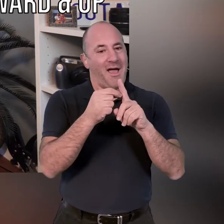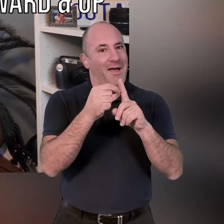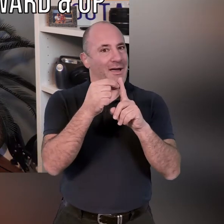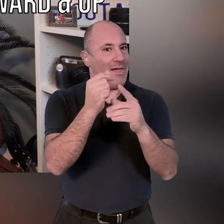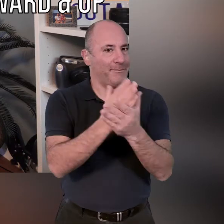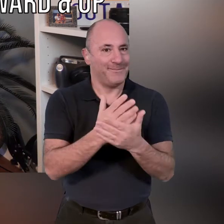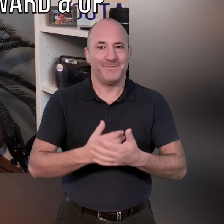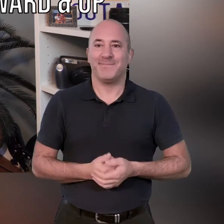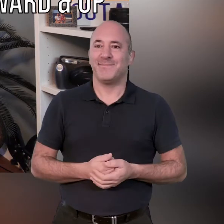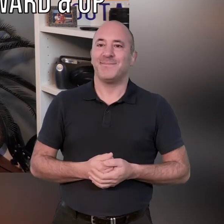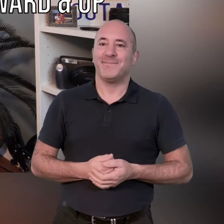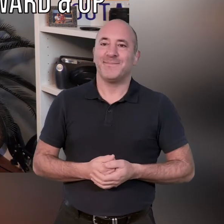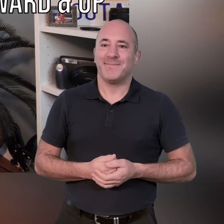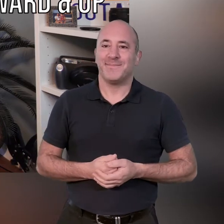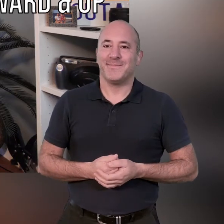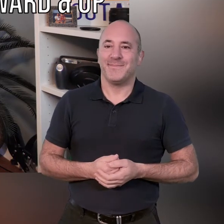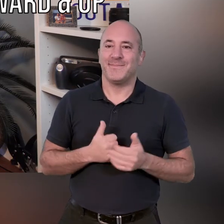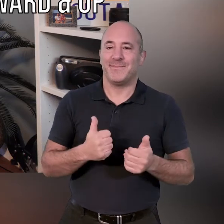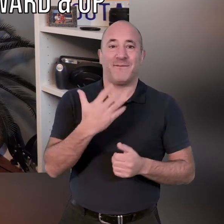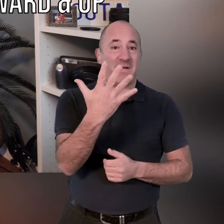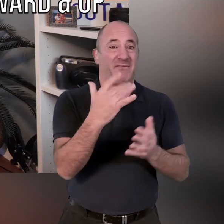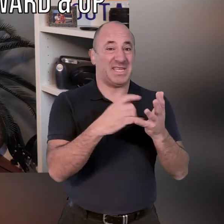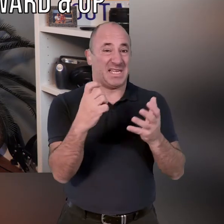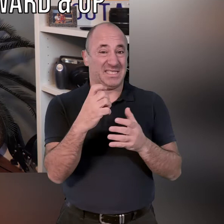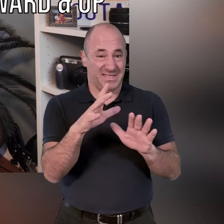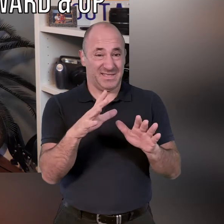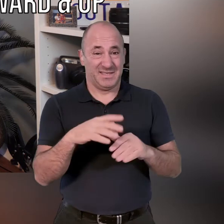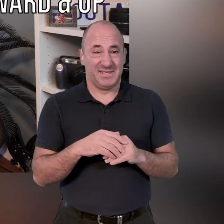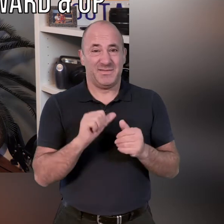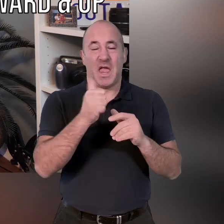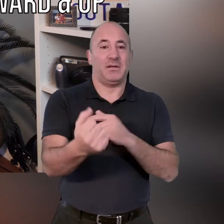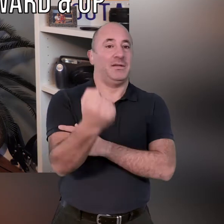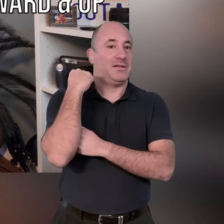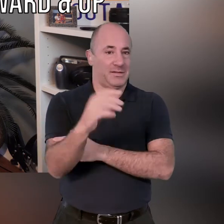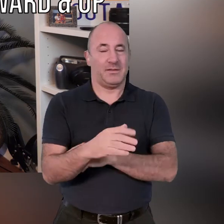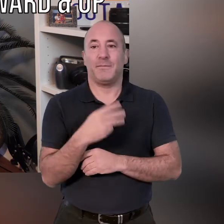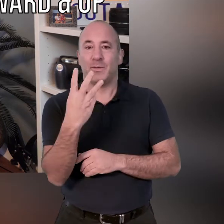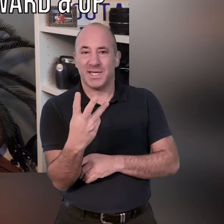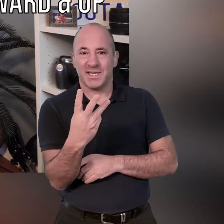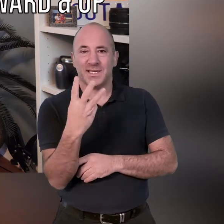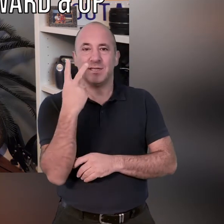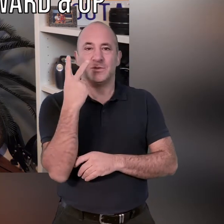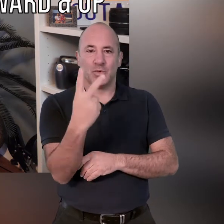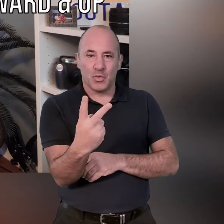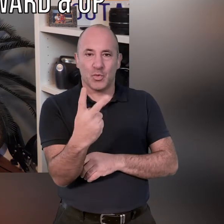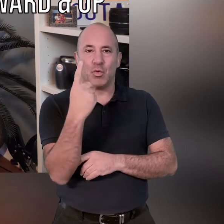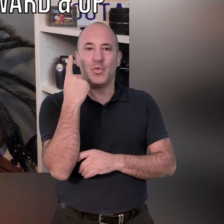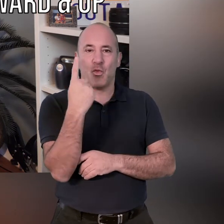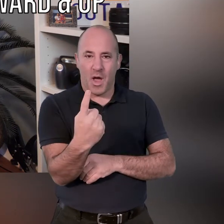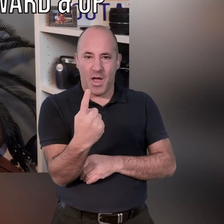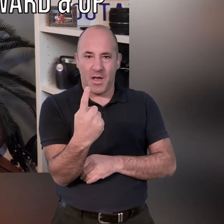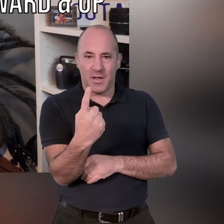get better at this okay five seconds then we're going into those bicep curls three